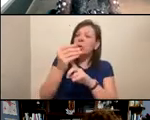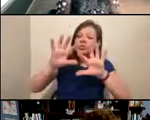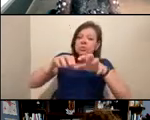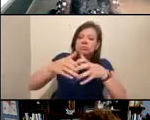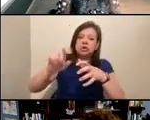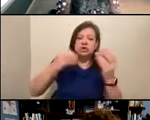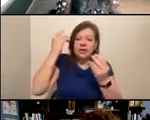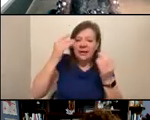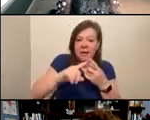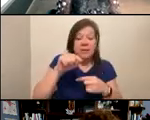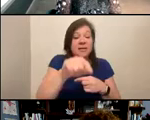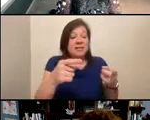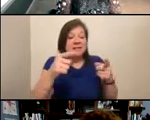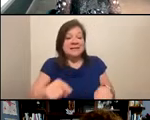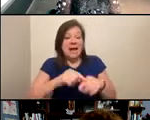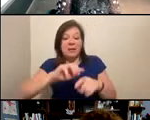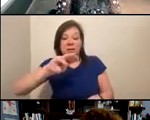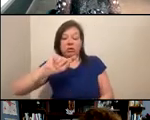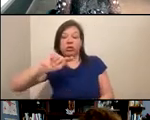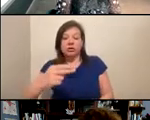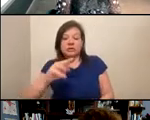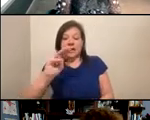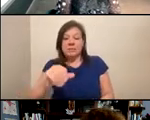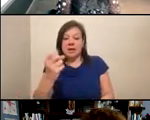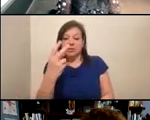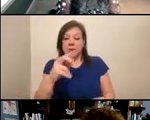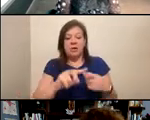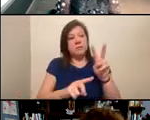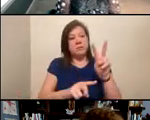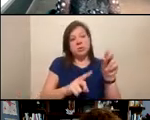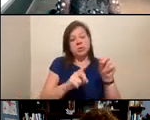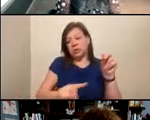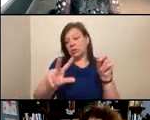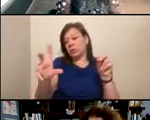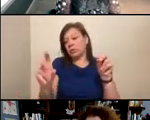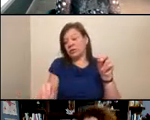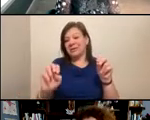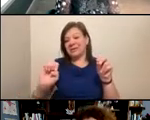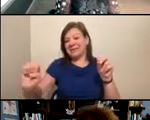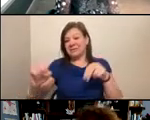This will take place on Thursday, May 12th from 2.30 to 3.30 p.m. Eastern time.